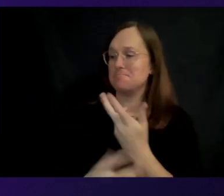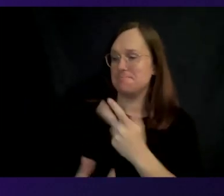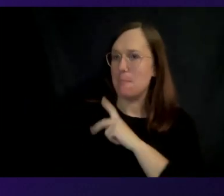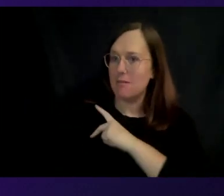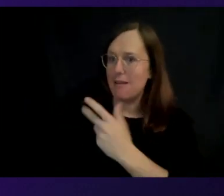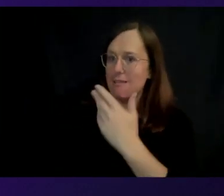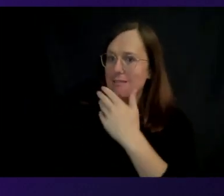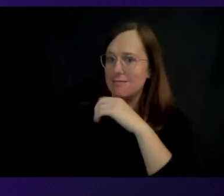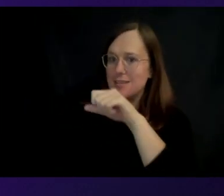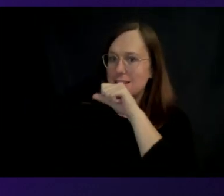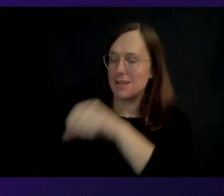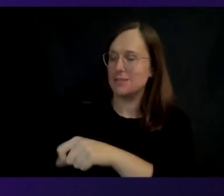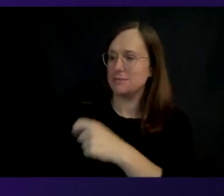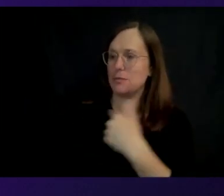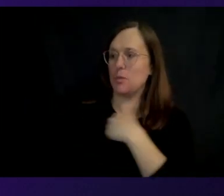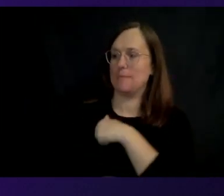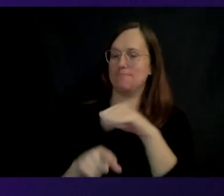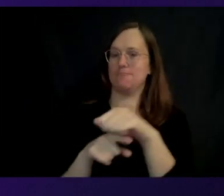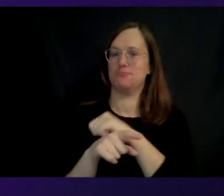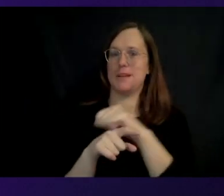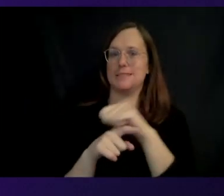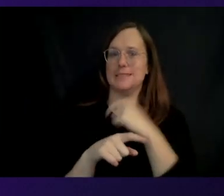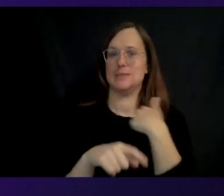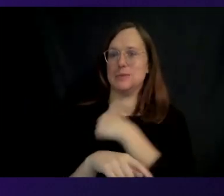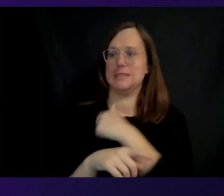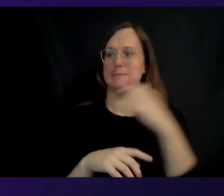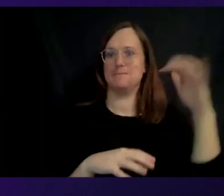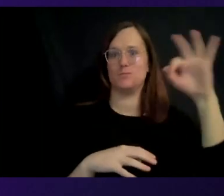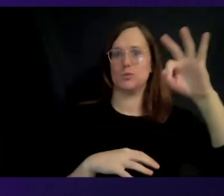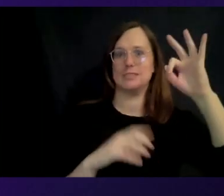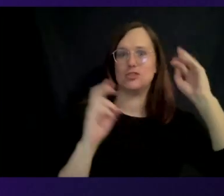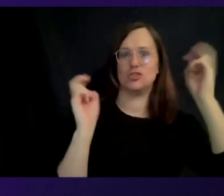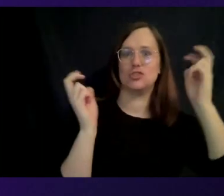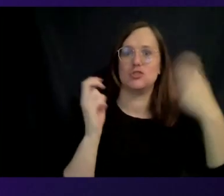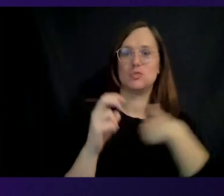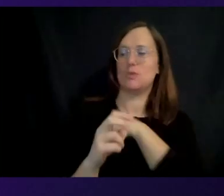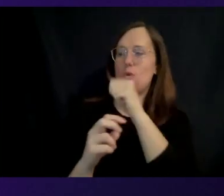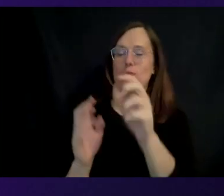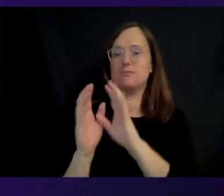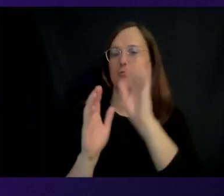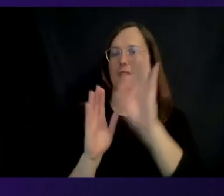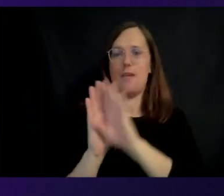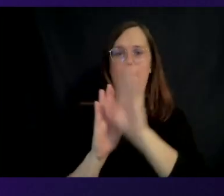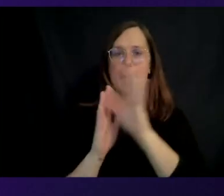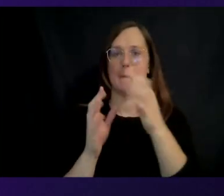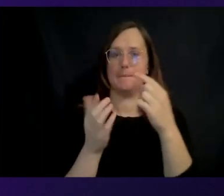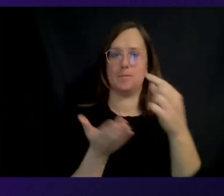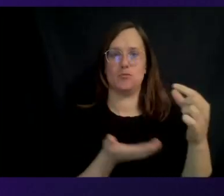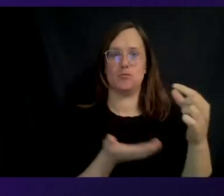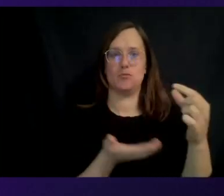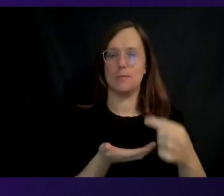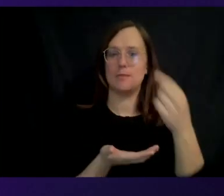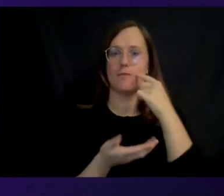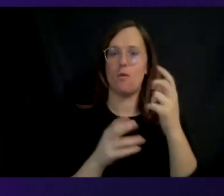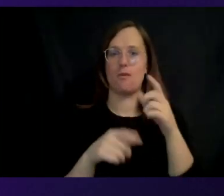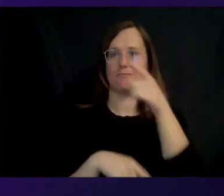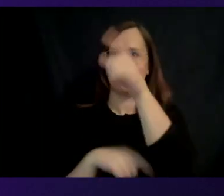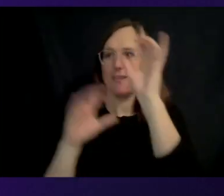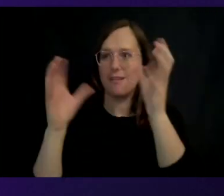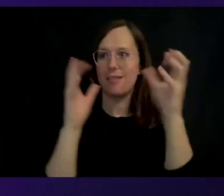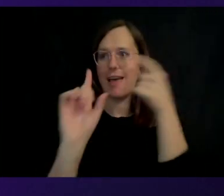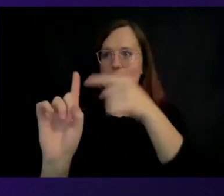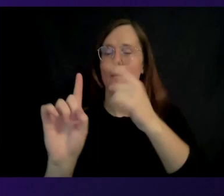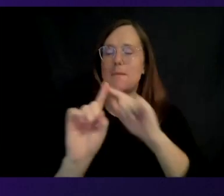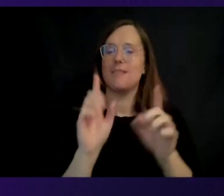practice what we preach, right? We don't just develop chips for customers to use our cloud. We actually develop our chips